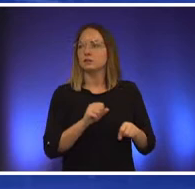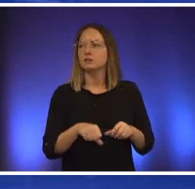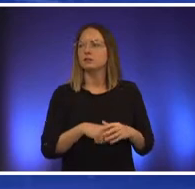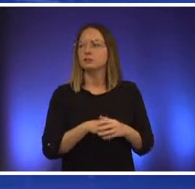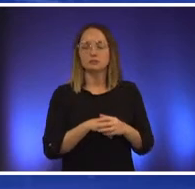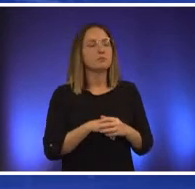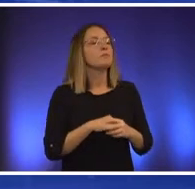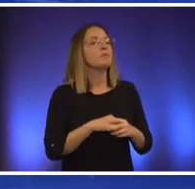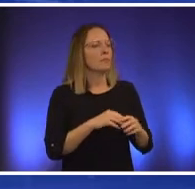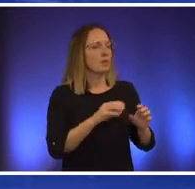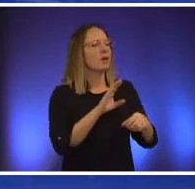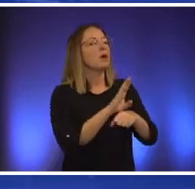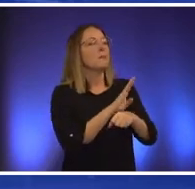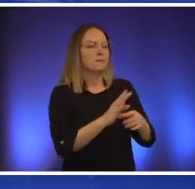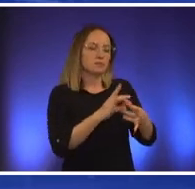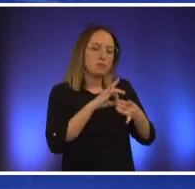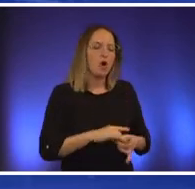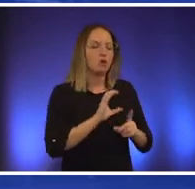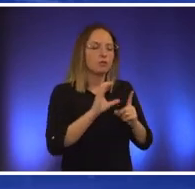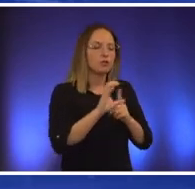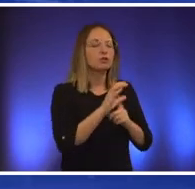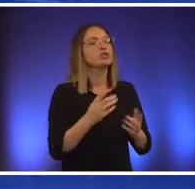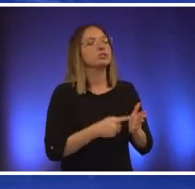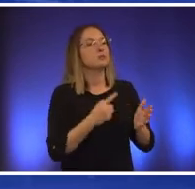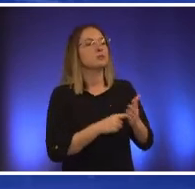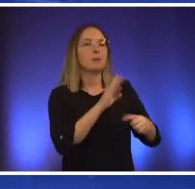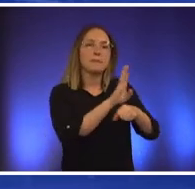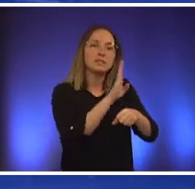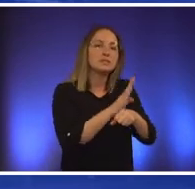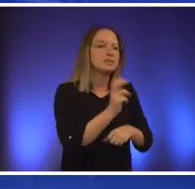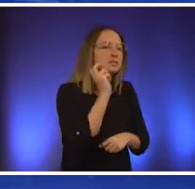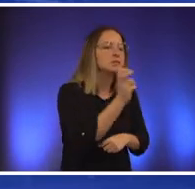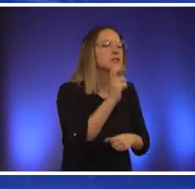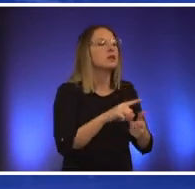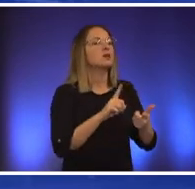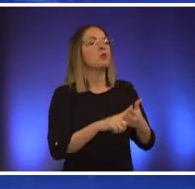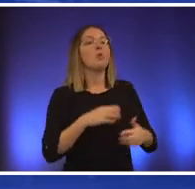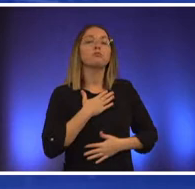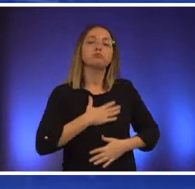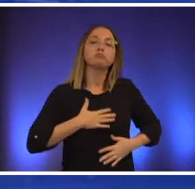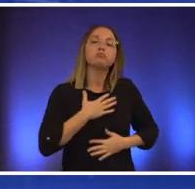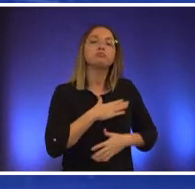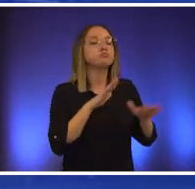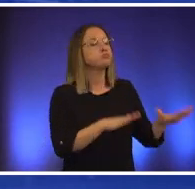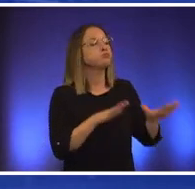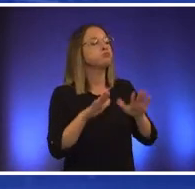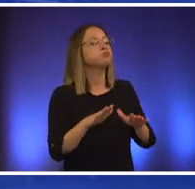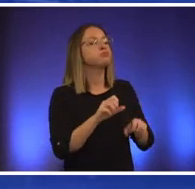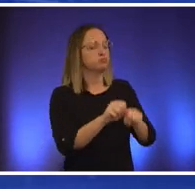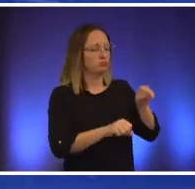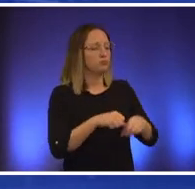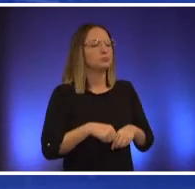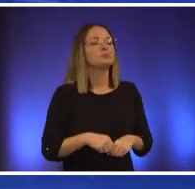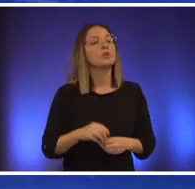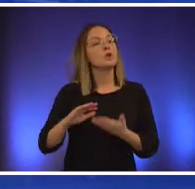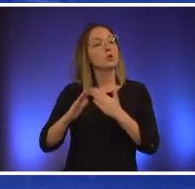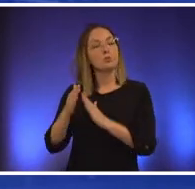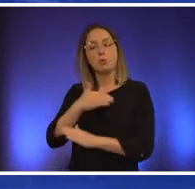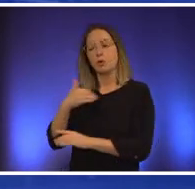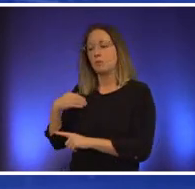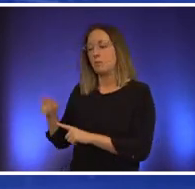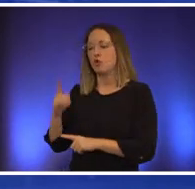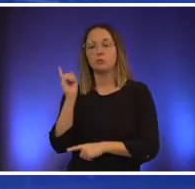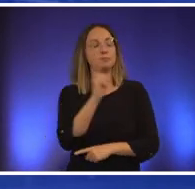to students heading to class or just leisure so we have a question from a community member and he says bike lanes were added to